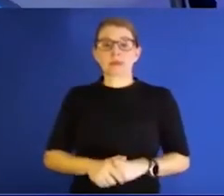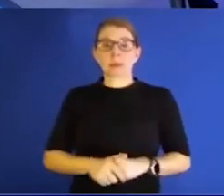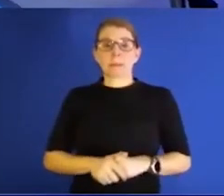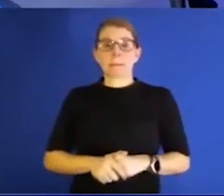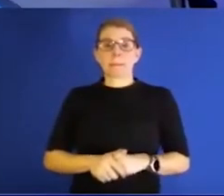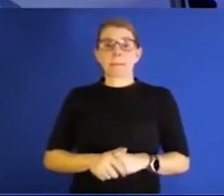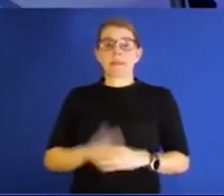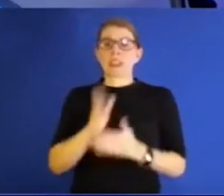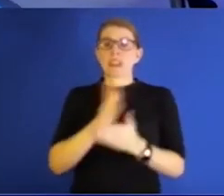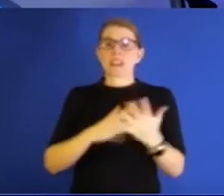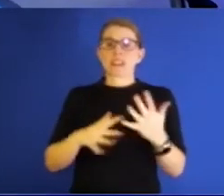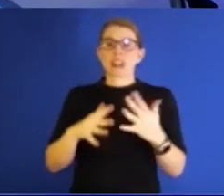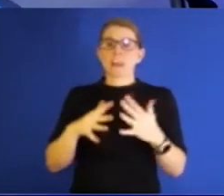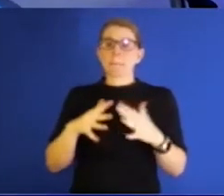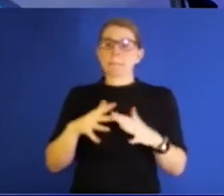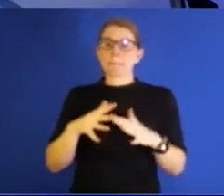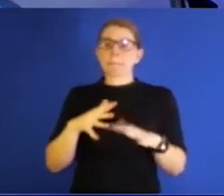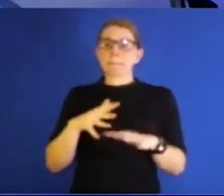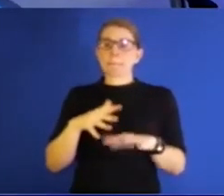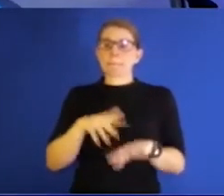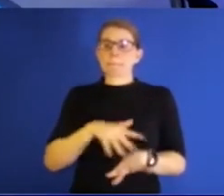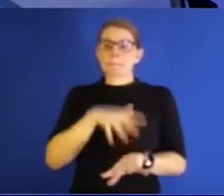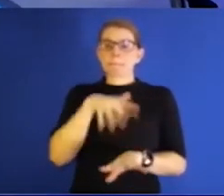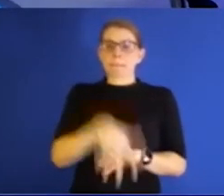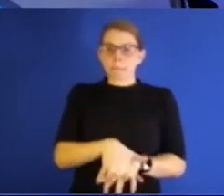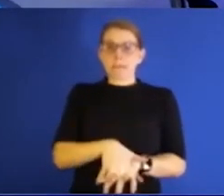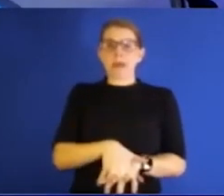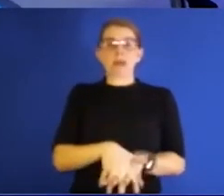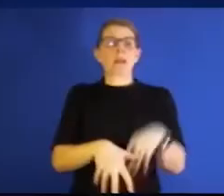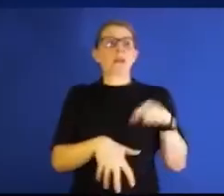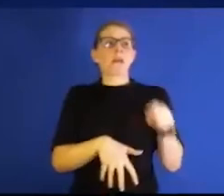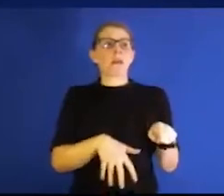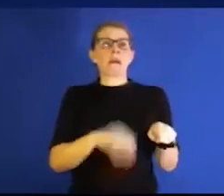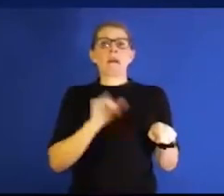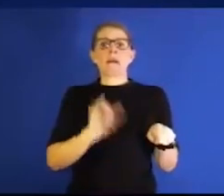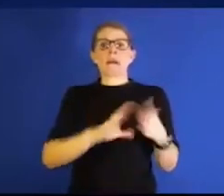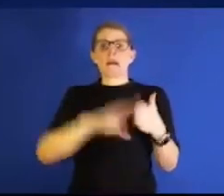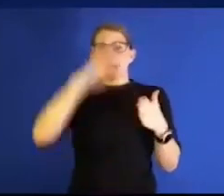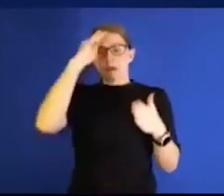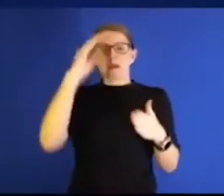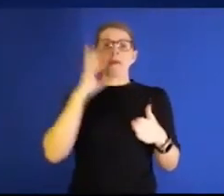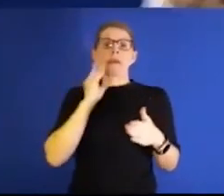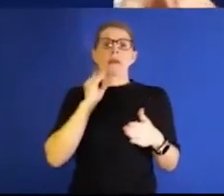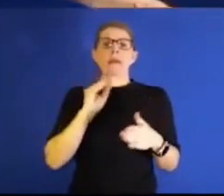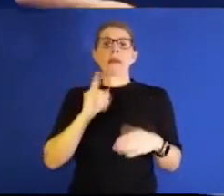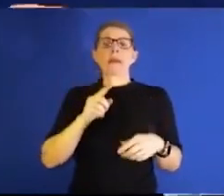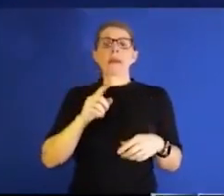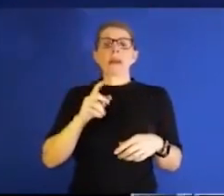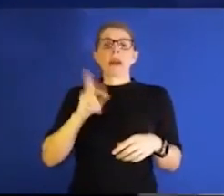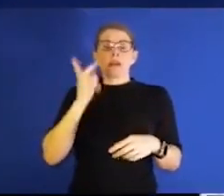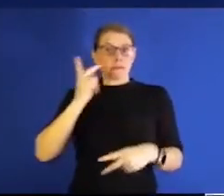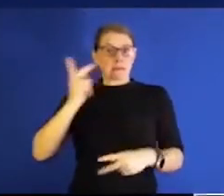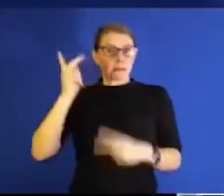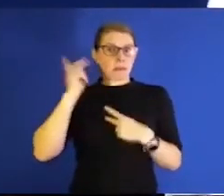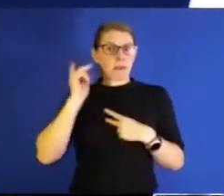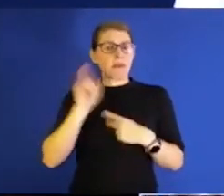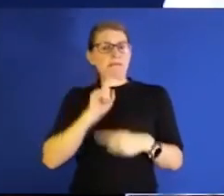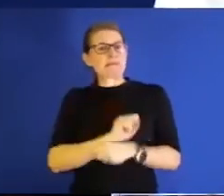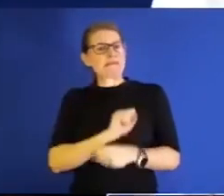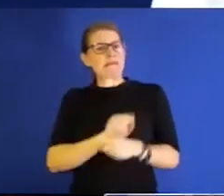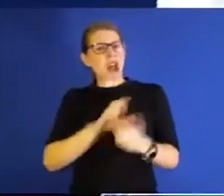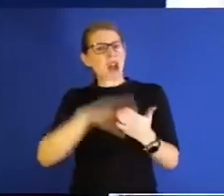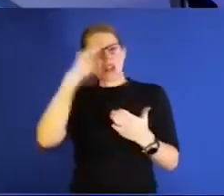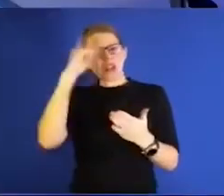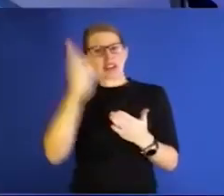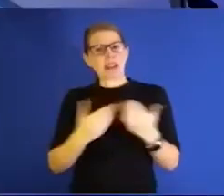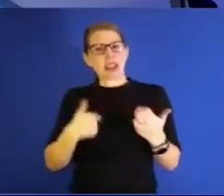was a learning experience for these students. Someday they'll kind of fall back and say, you know, I actually learned something and I was there. That's actually a